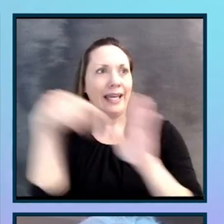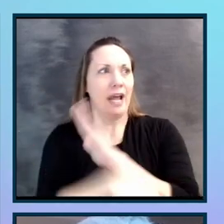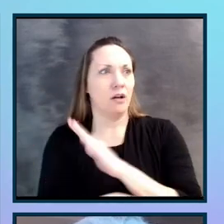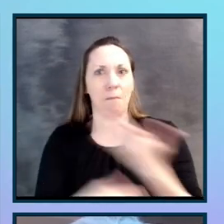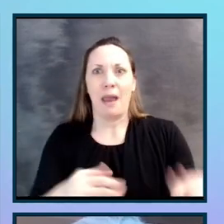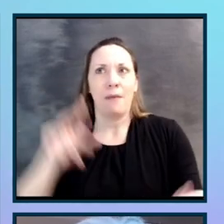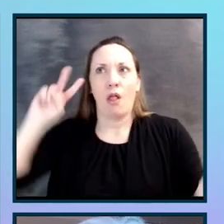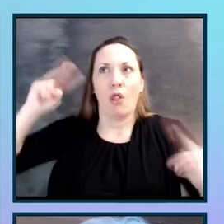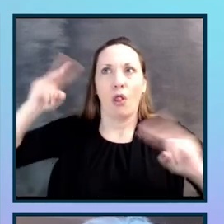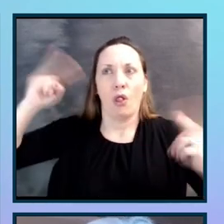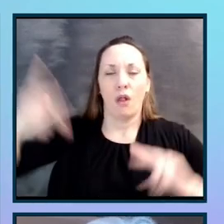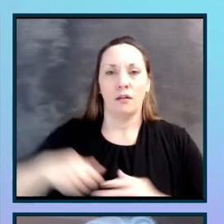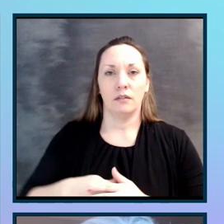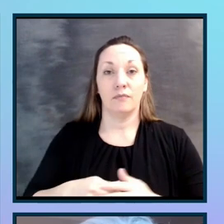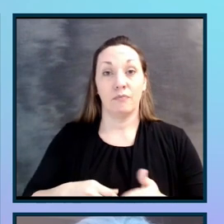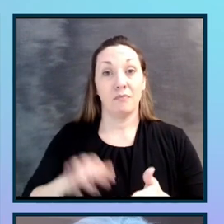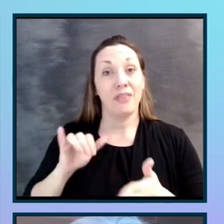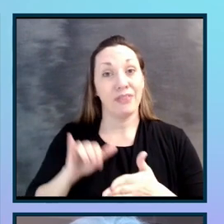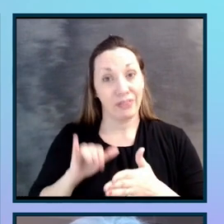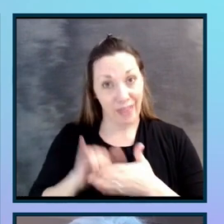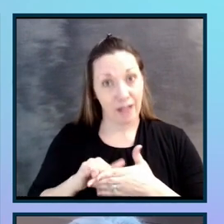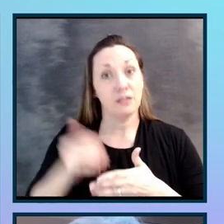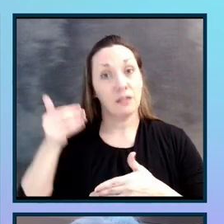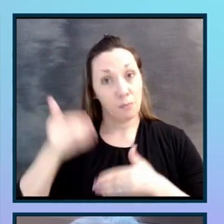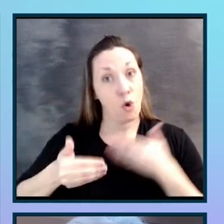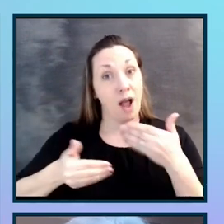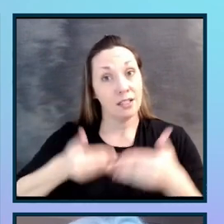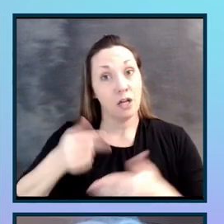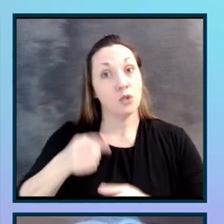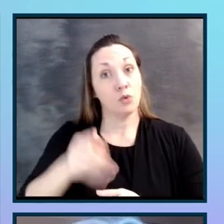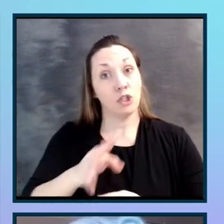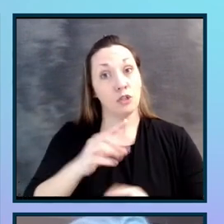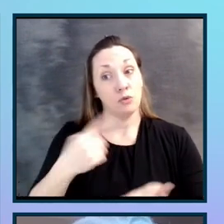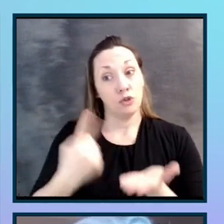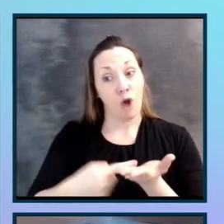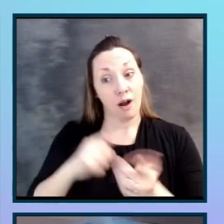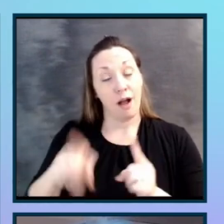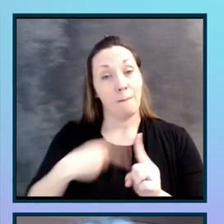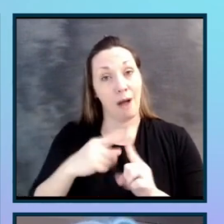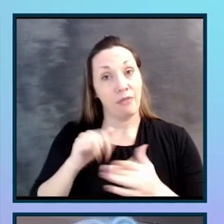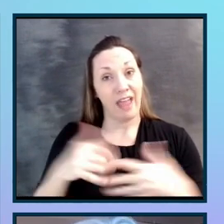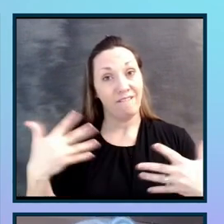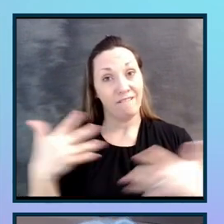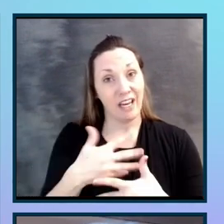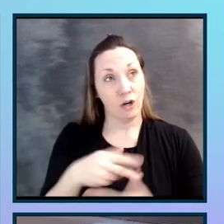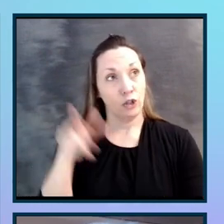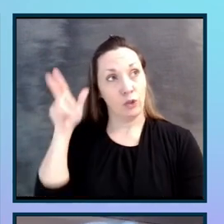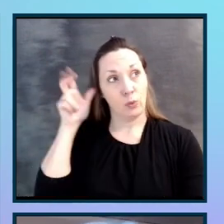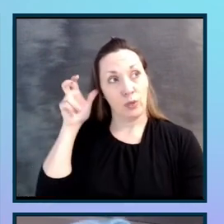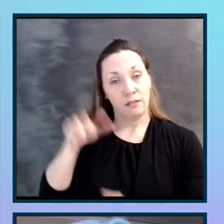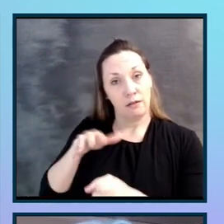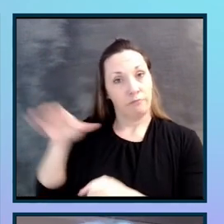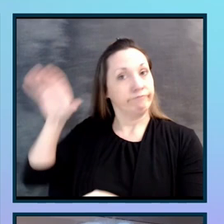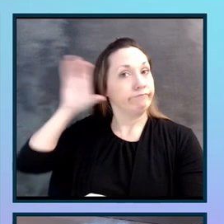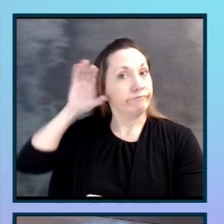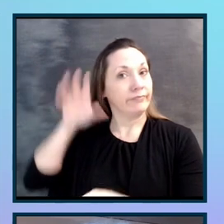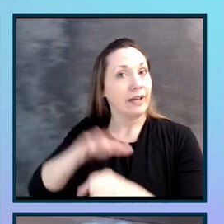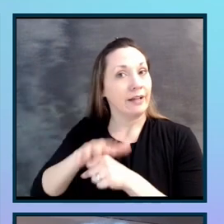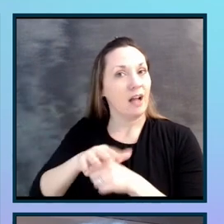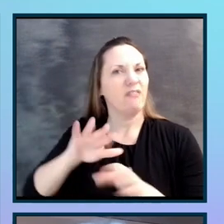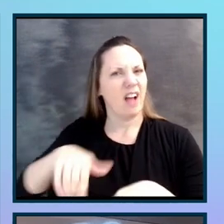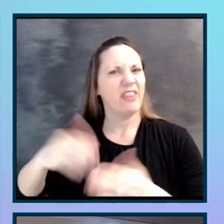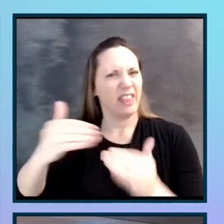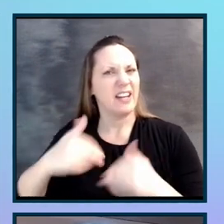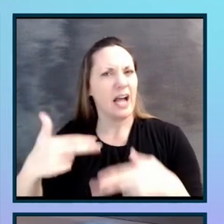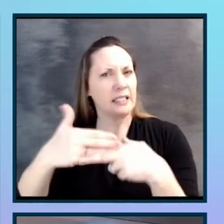it. This is a process where you talk about that fear. You listen enough. And I have listening next, a